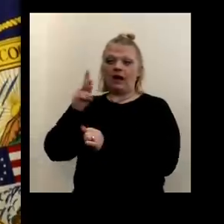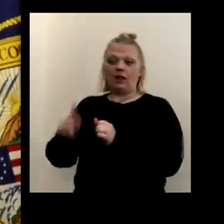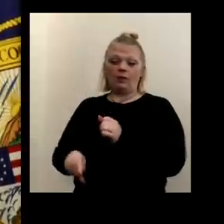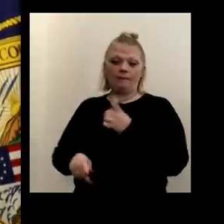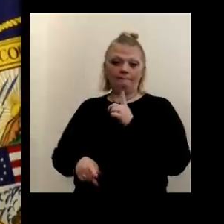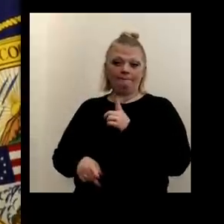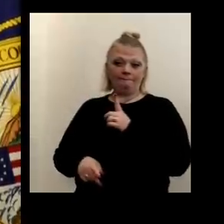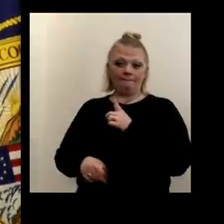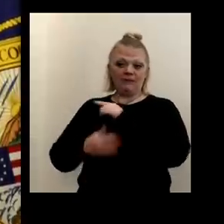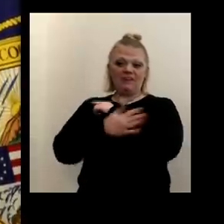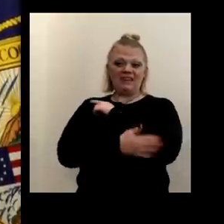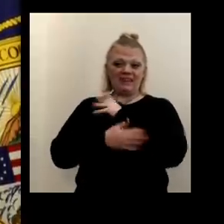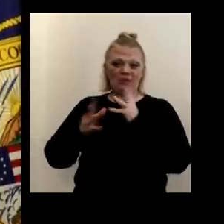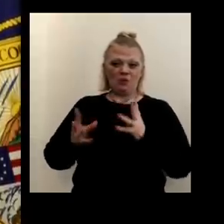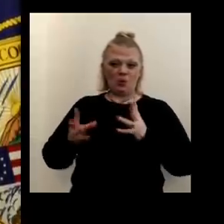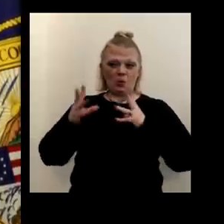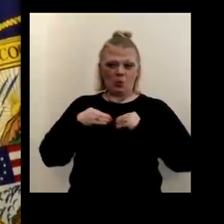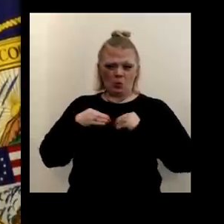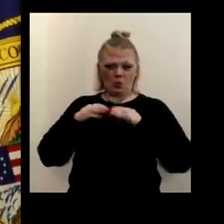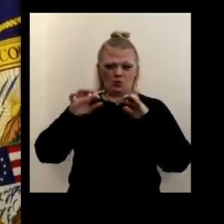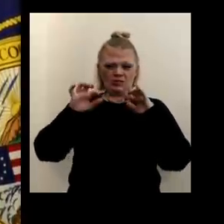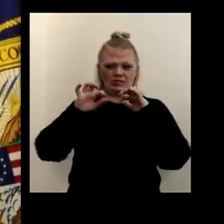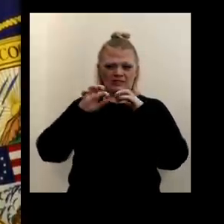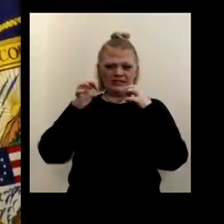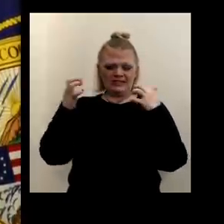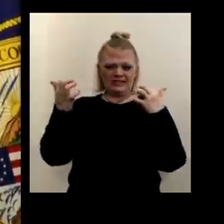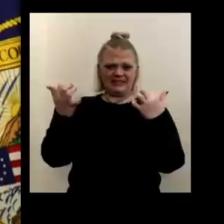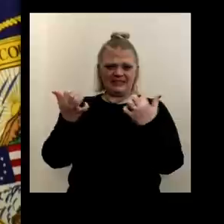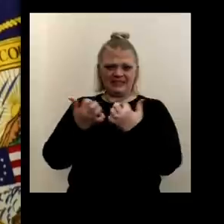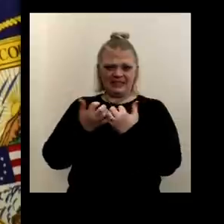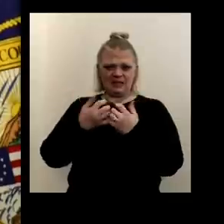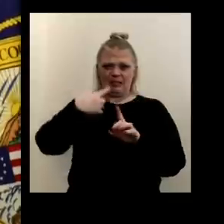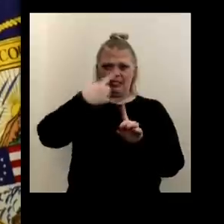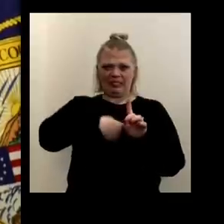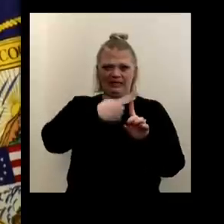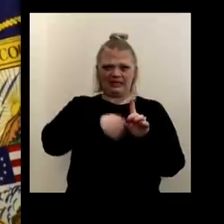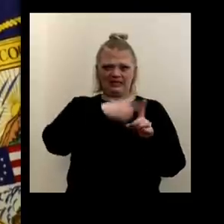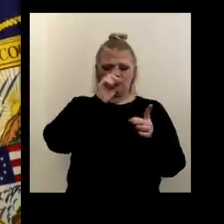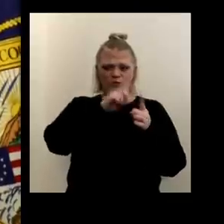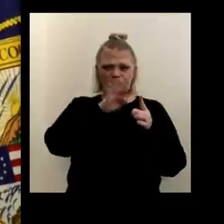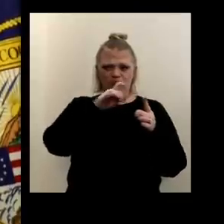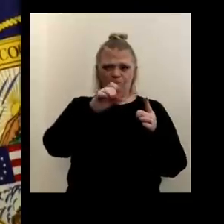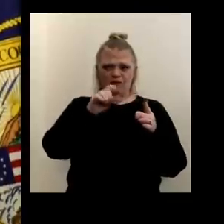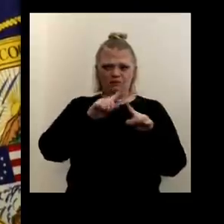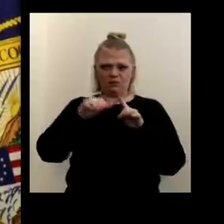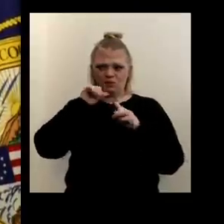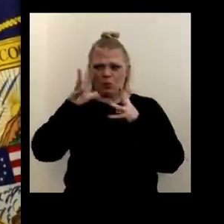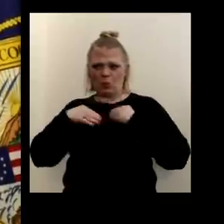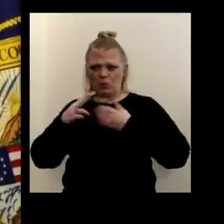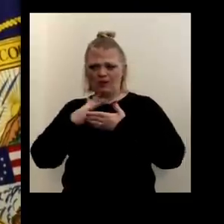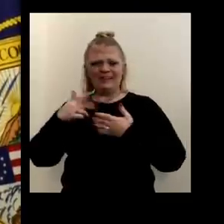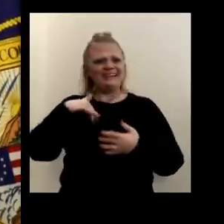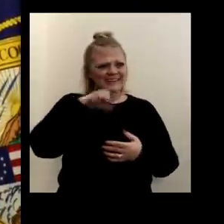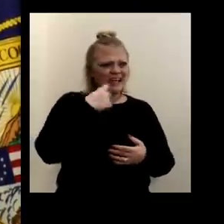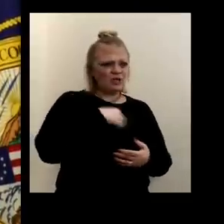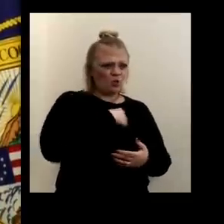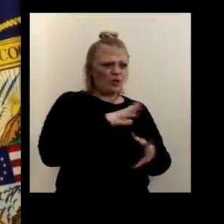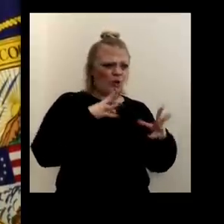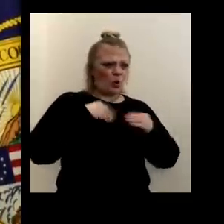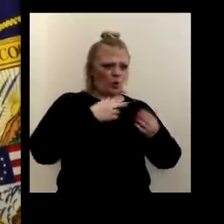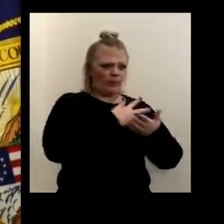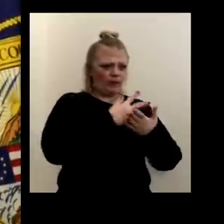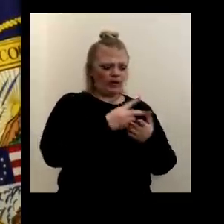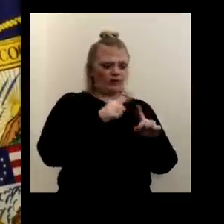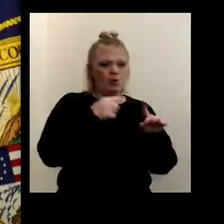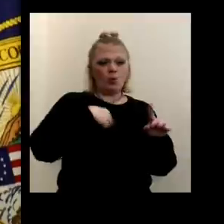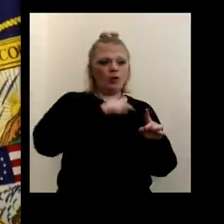that. The county owns the stadium and leases out to the bills. It doesn't own the parking lot. We own the parking lots, but we don't have rights to use